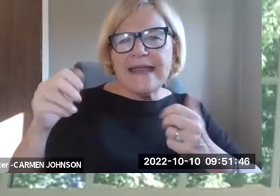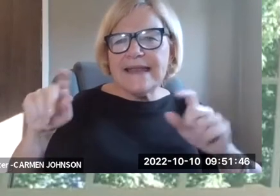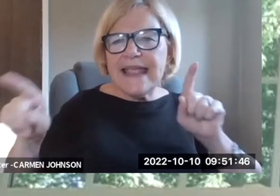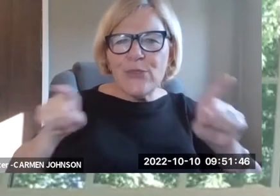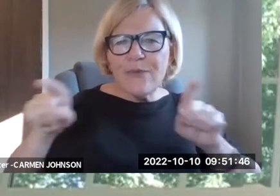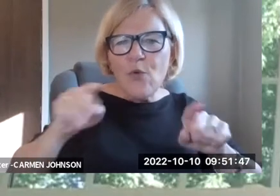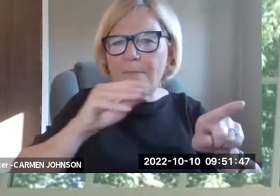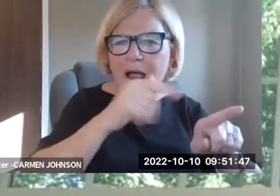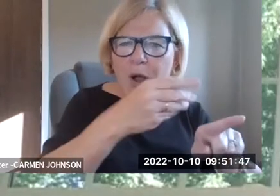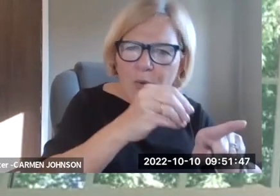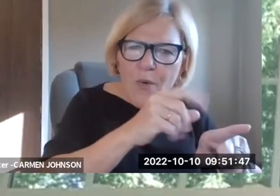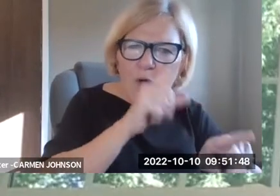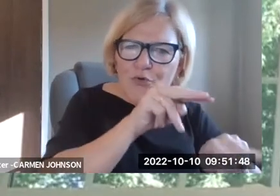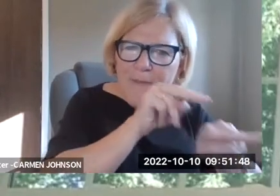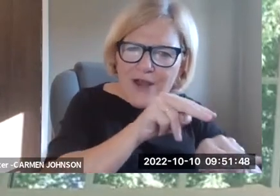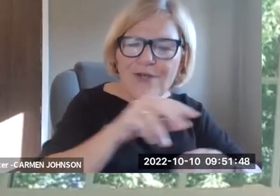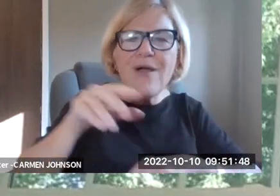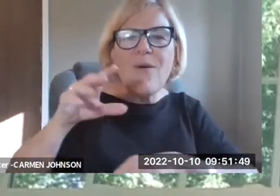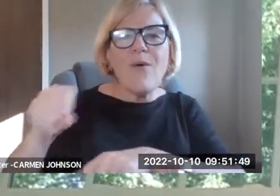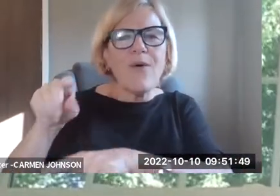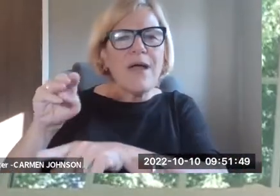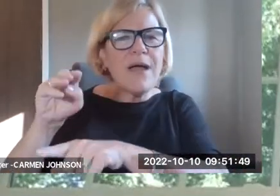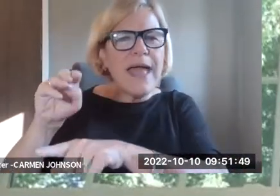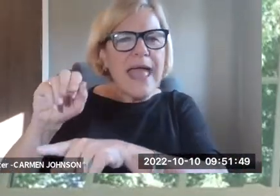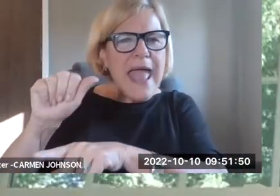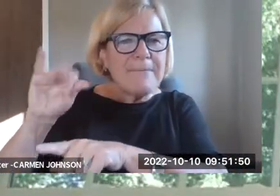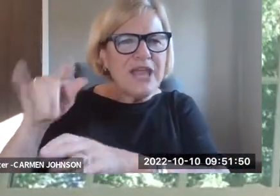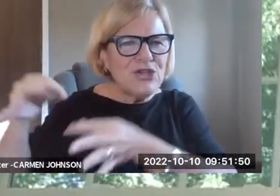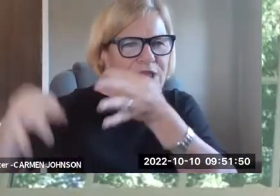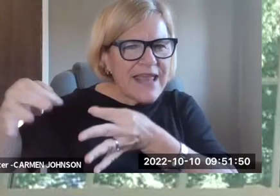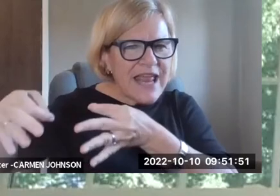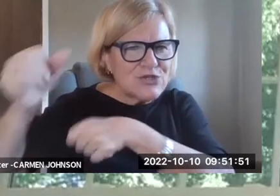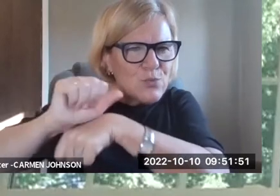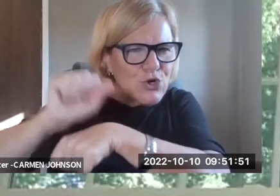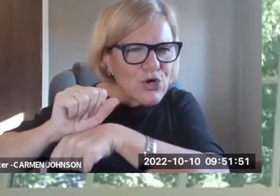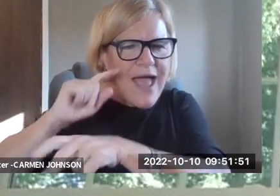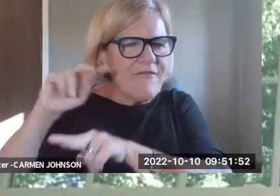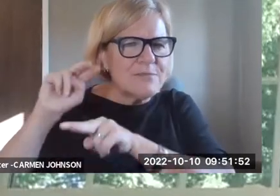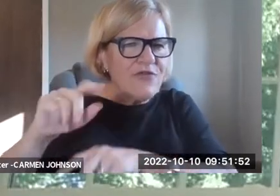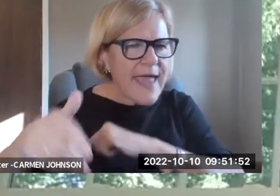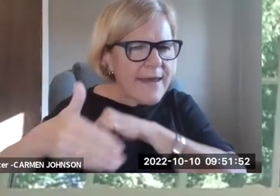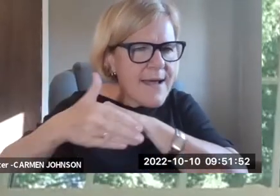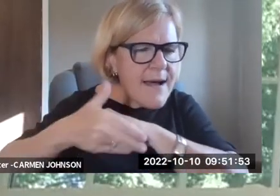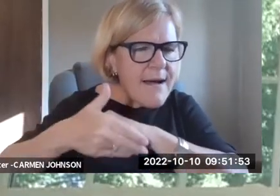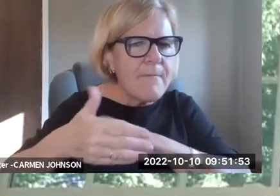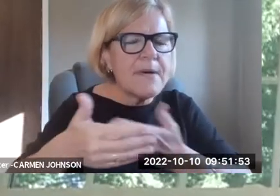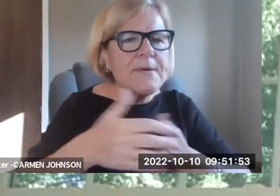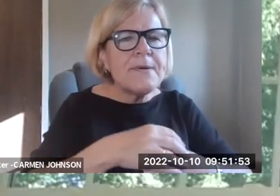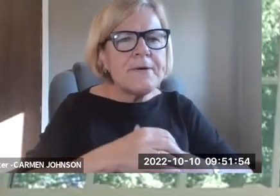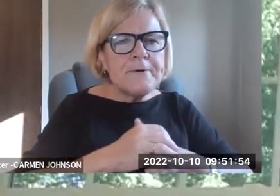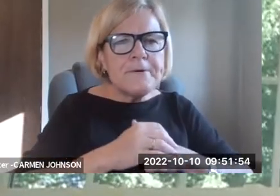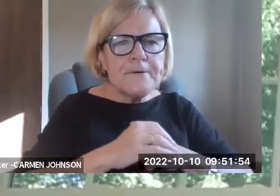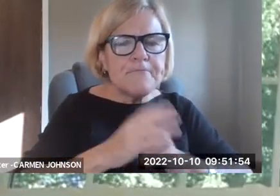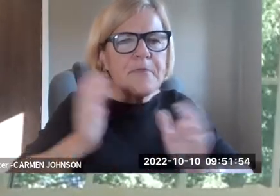post-settlement piece and any strategies, um, that either of you, you know, Margo in your monitoring work or Amy,